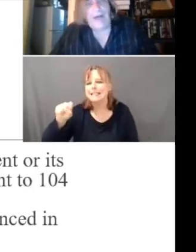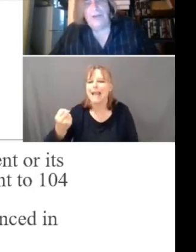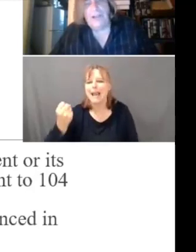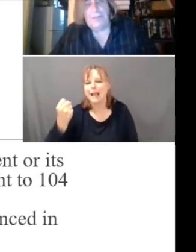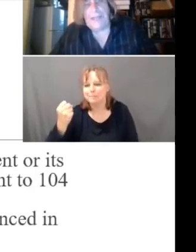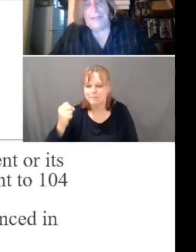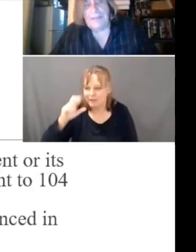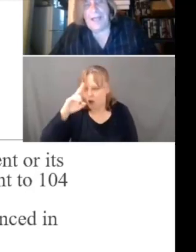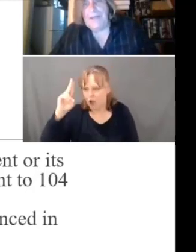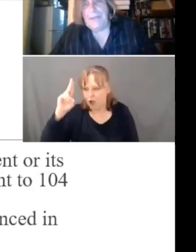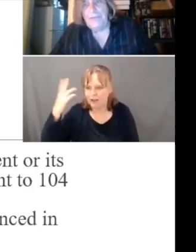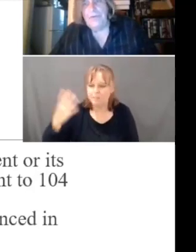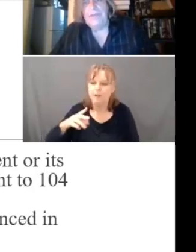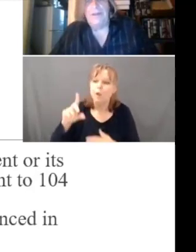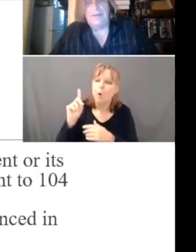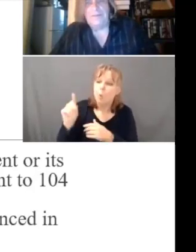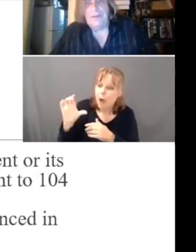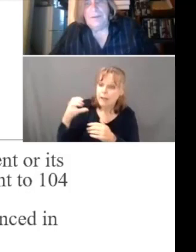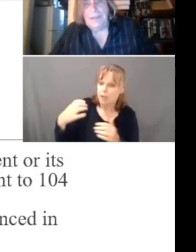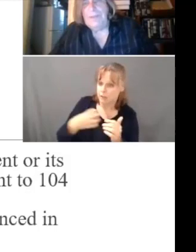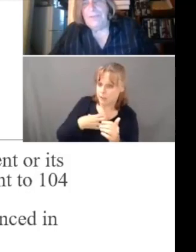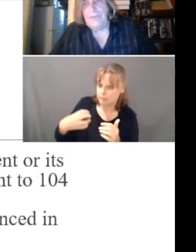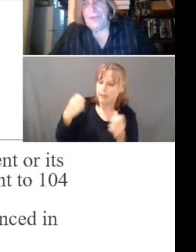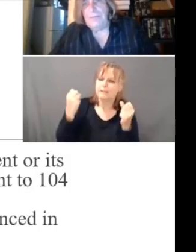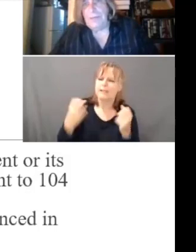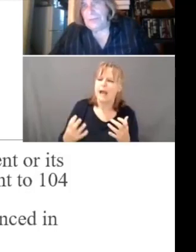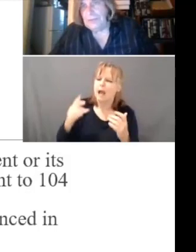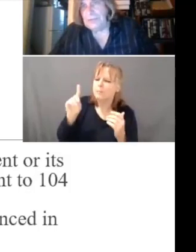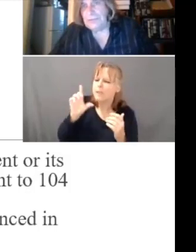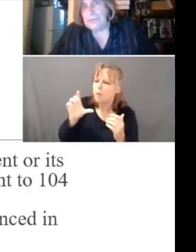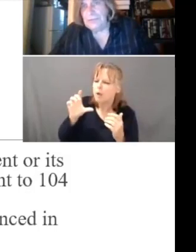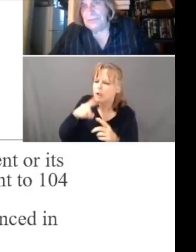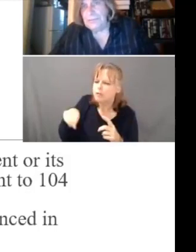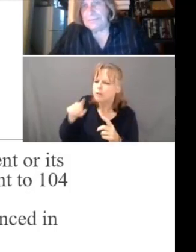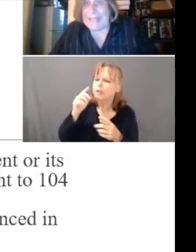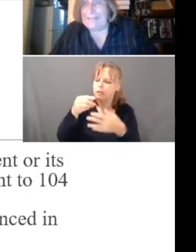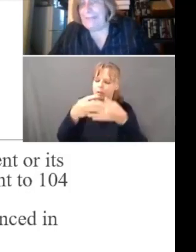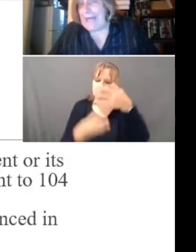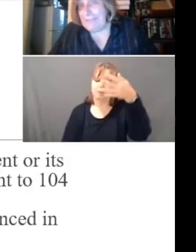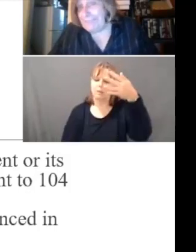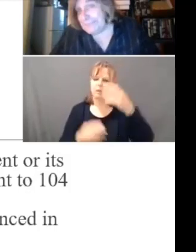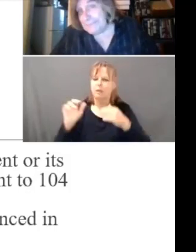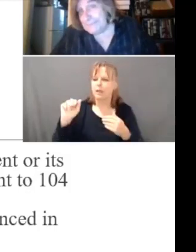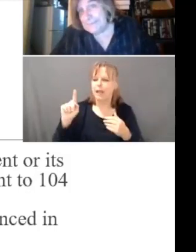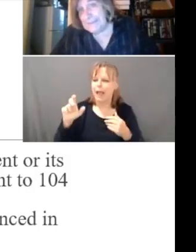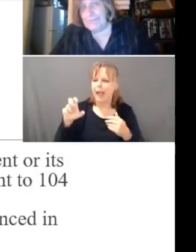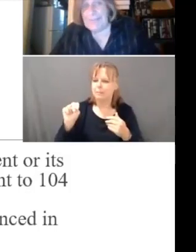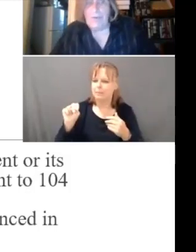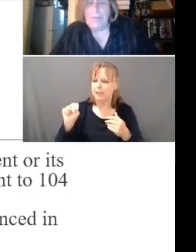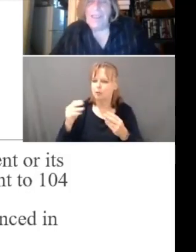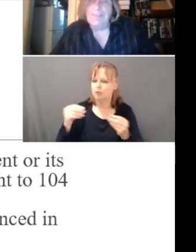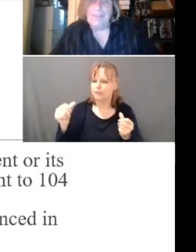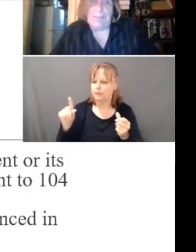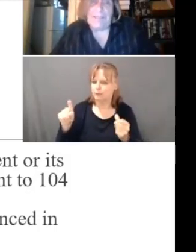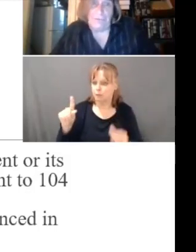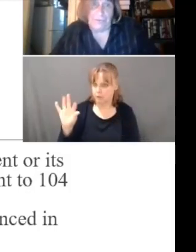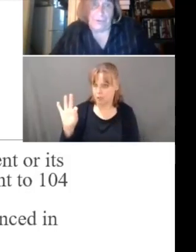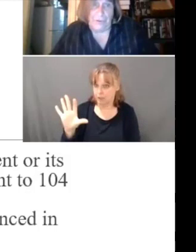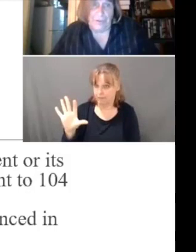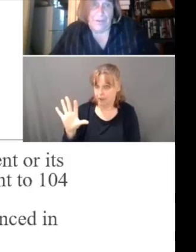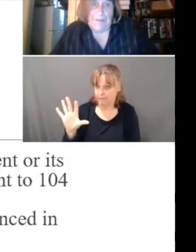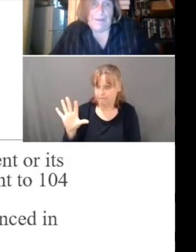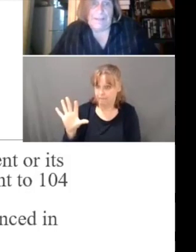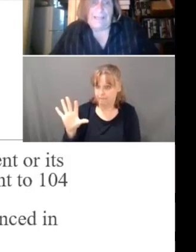a hundred complaints, how many were treated as administrative resolutions? 95? If that were the case, I'd be